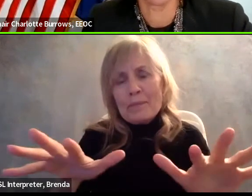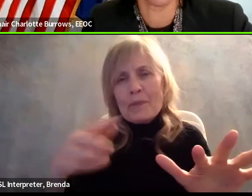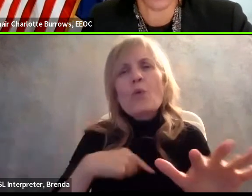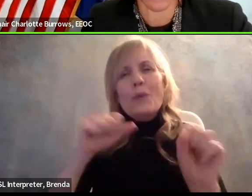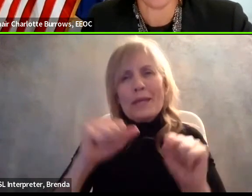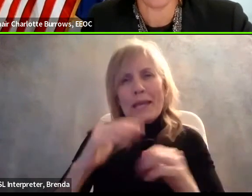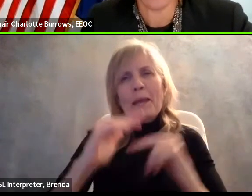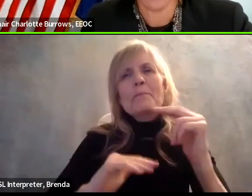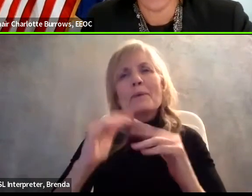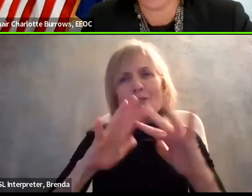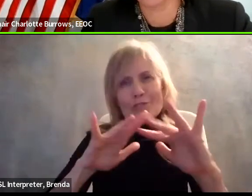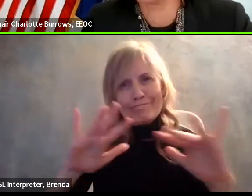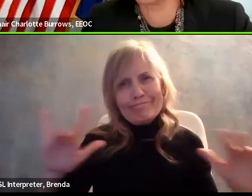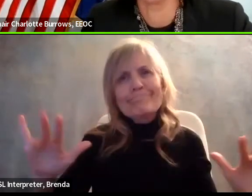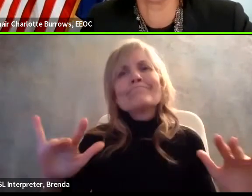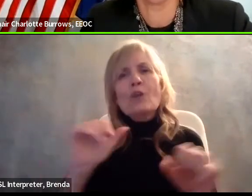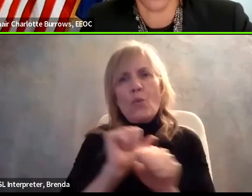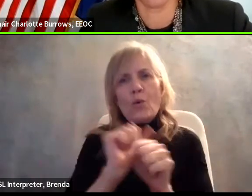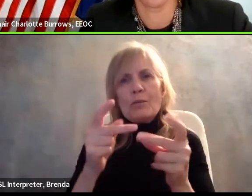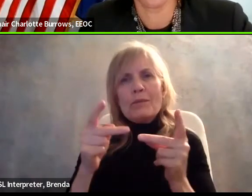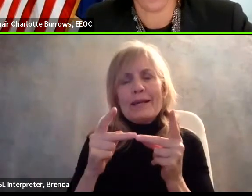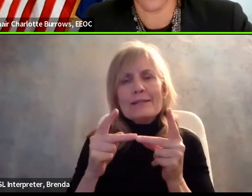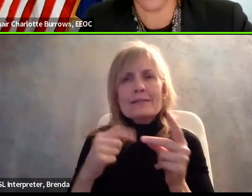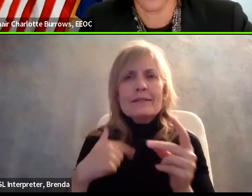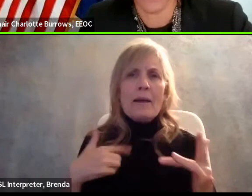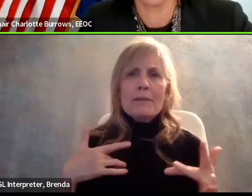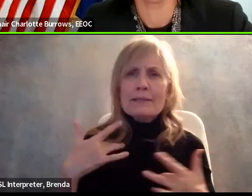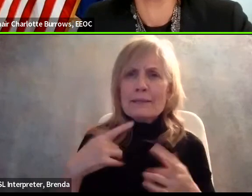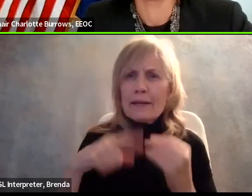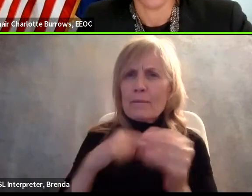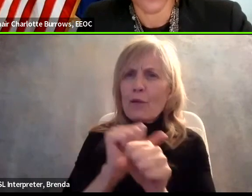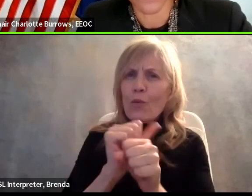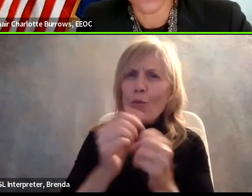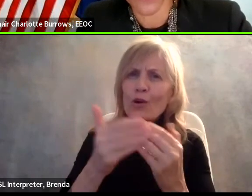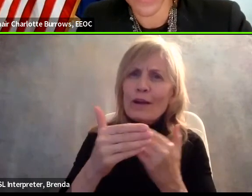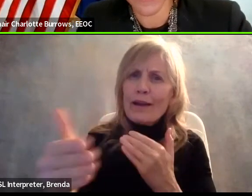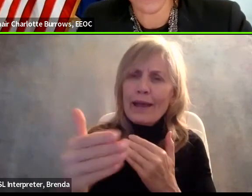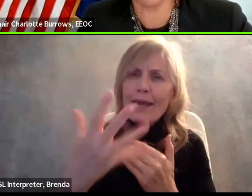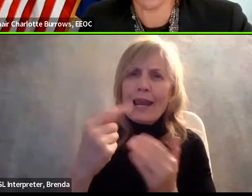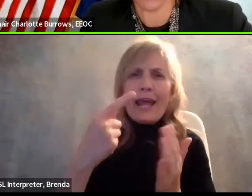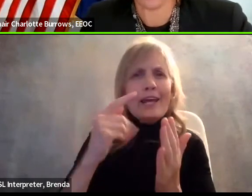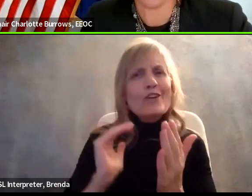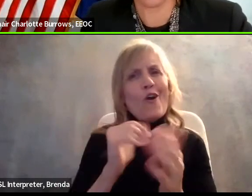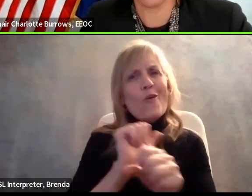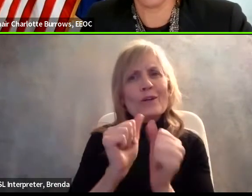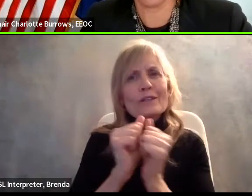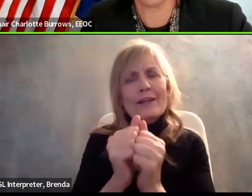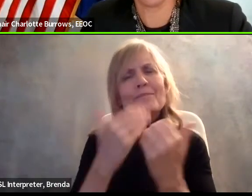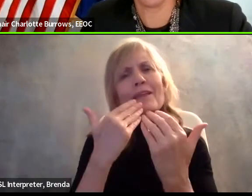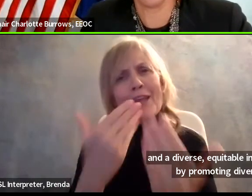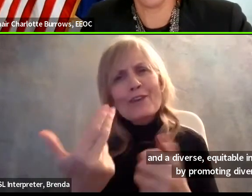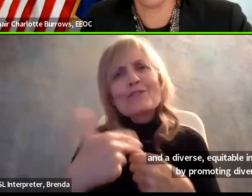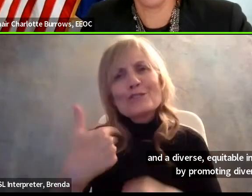to the work ahead and to what we can accomplish together. Thank you so much for joining us. It's been a pleasure.